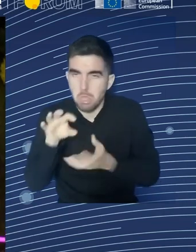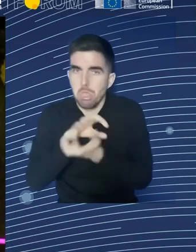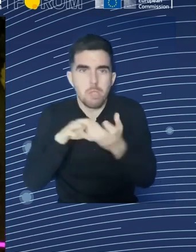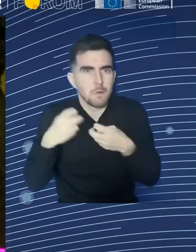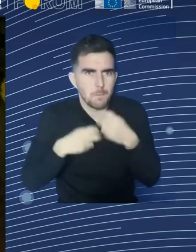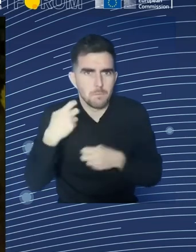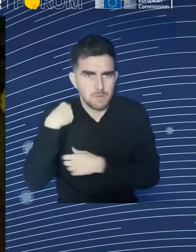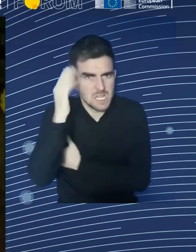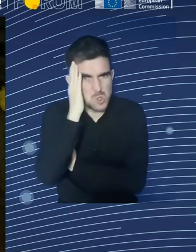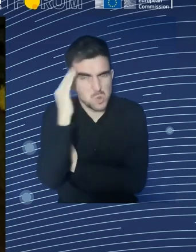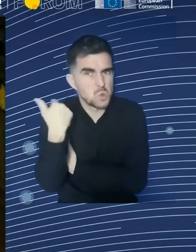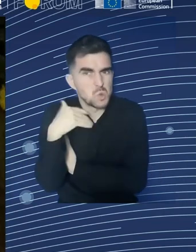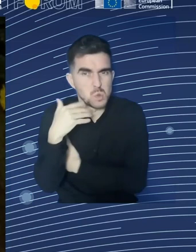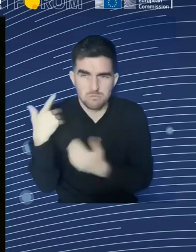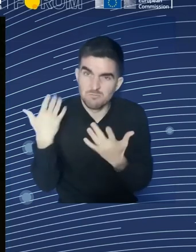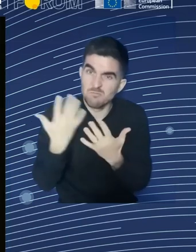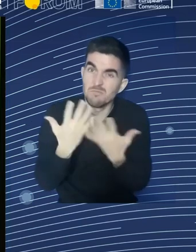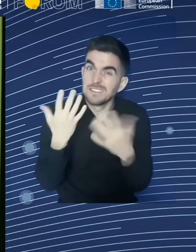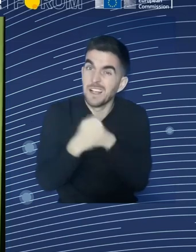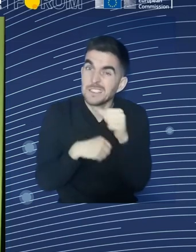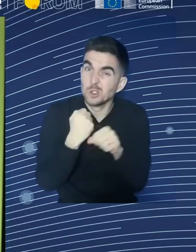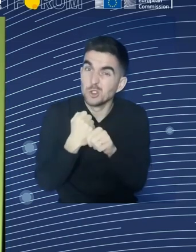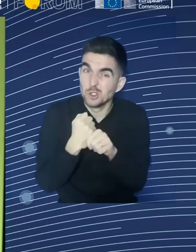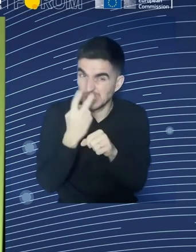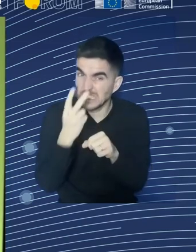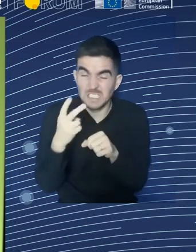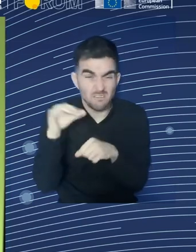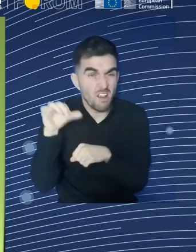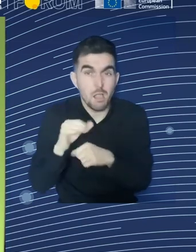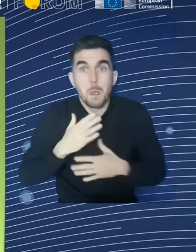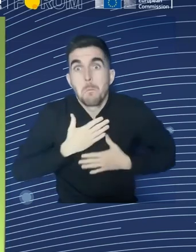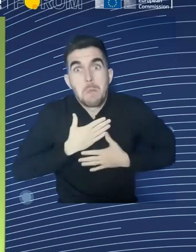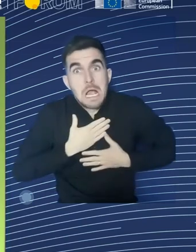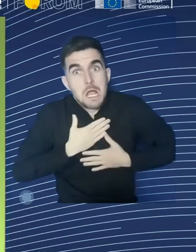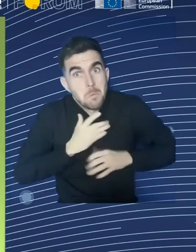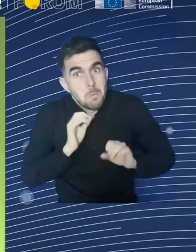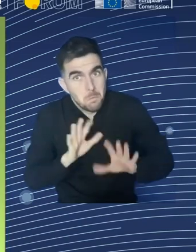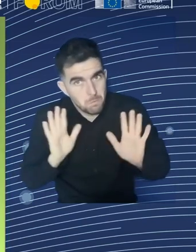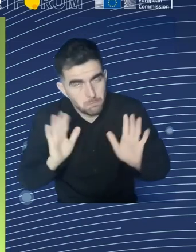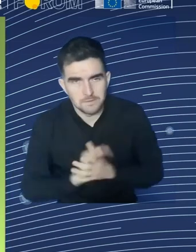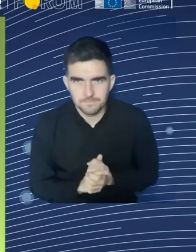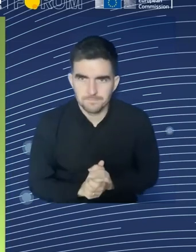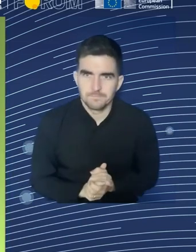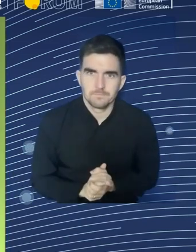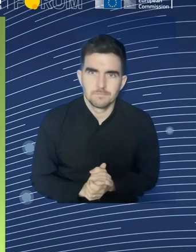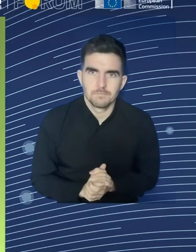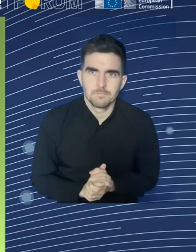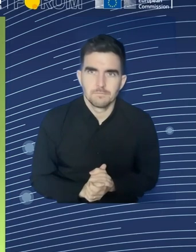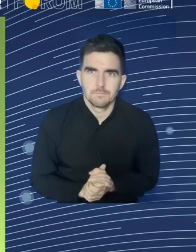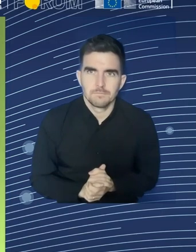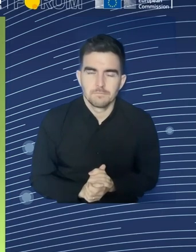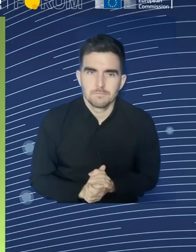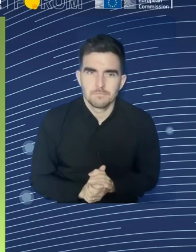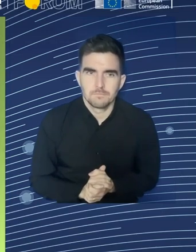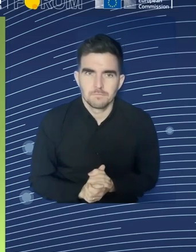Otherwise, I love the EU Commission and everything. Well, thank you for being brave, Kenneth. I'm not going to put everybody on the